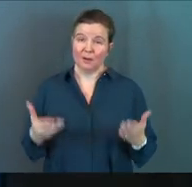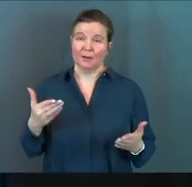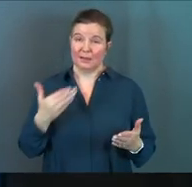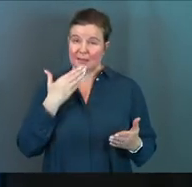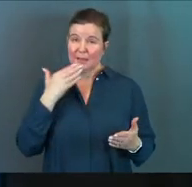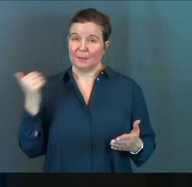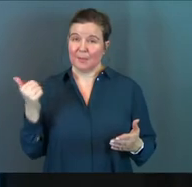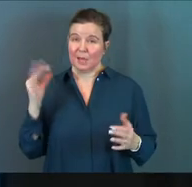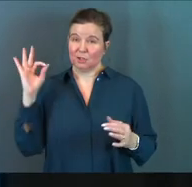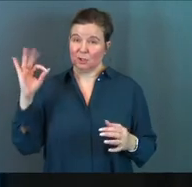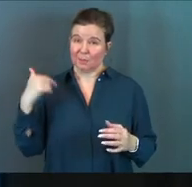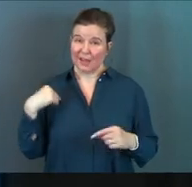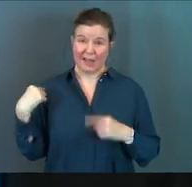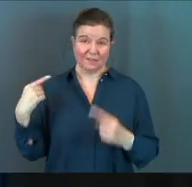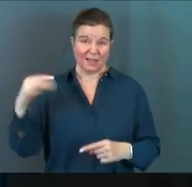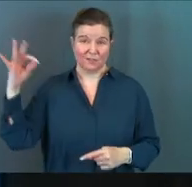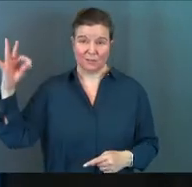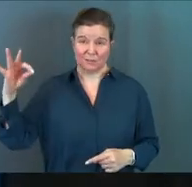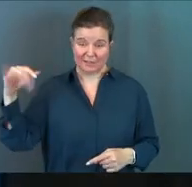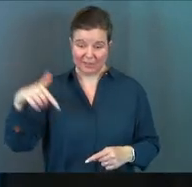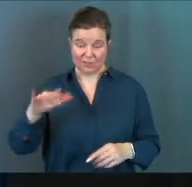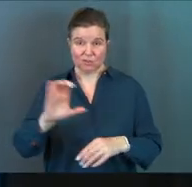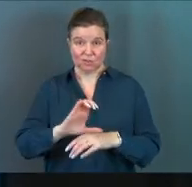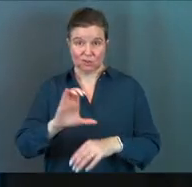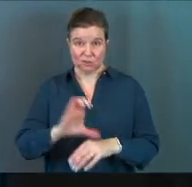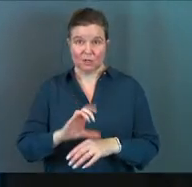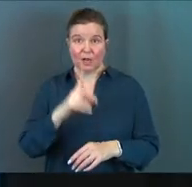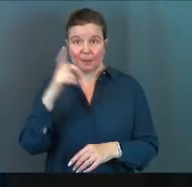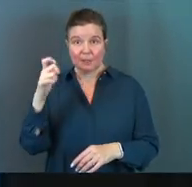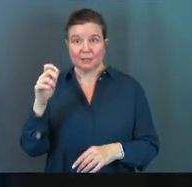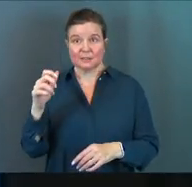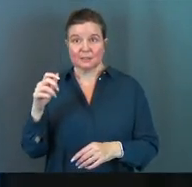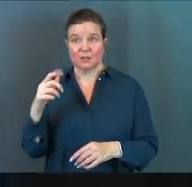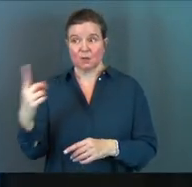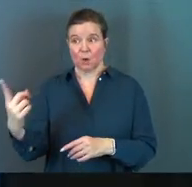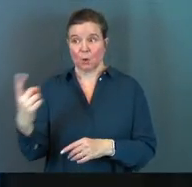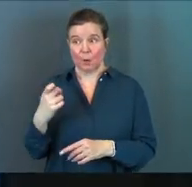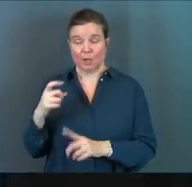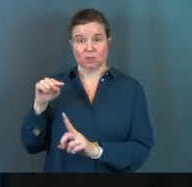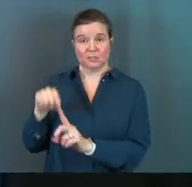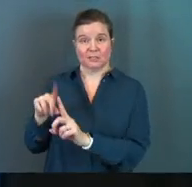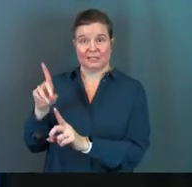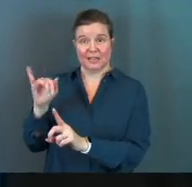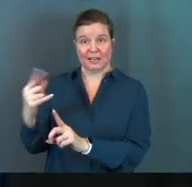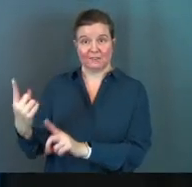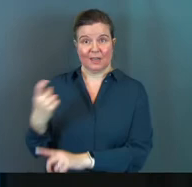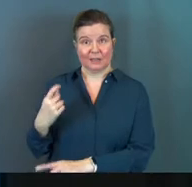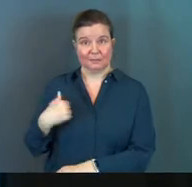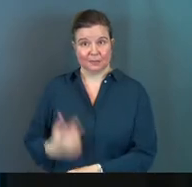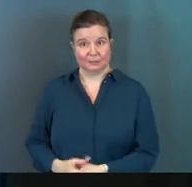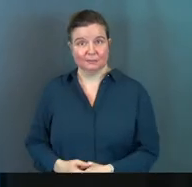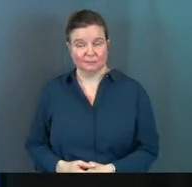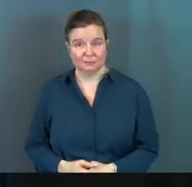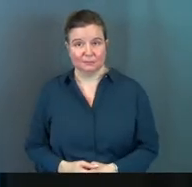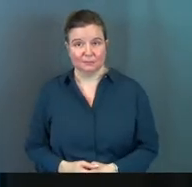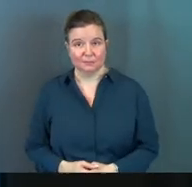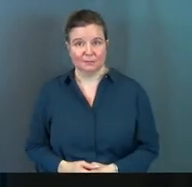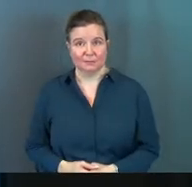the best sermons I've ever preached in this church are because of a question that Davey put to me.